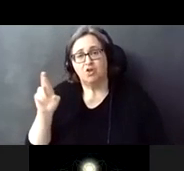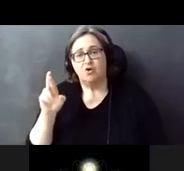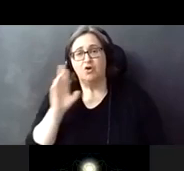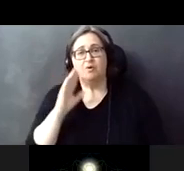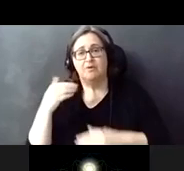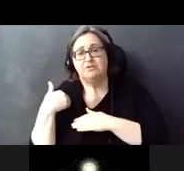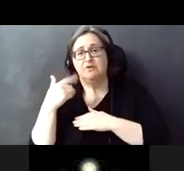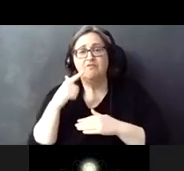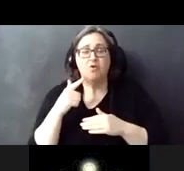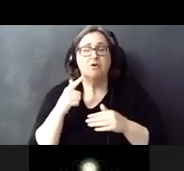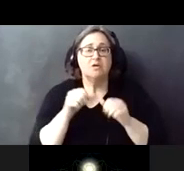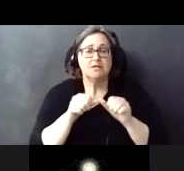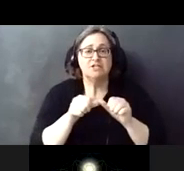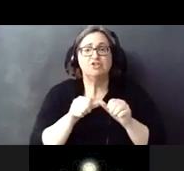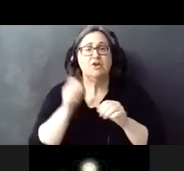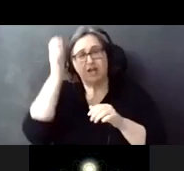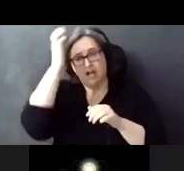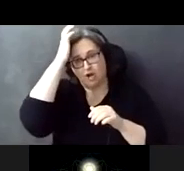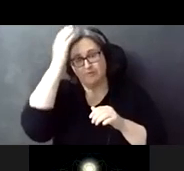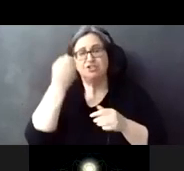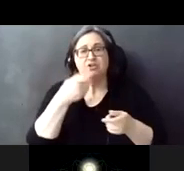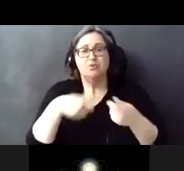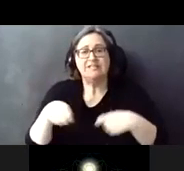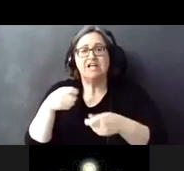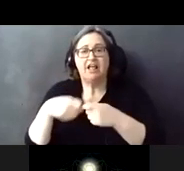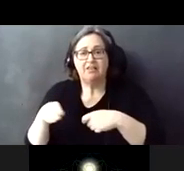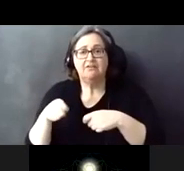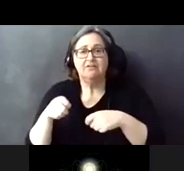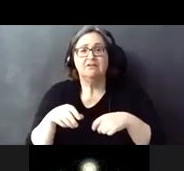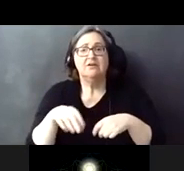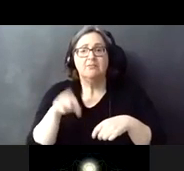and recycling pickup during these alley closures next slide